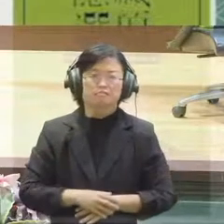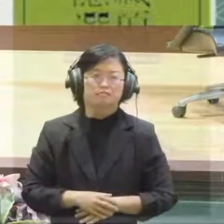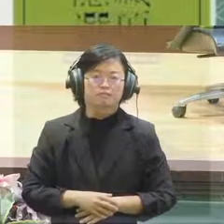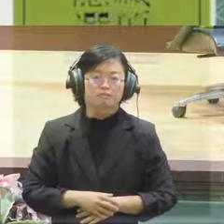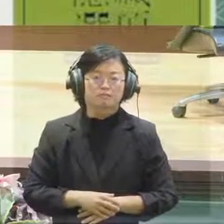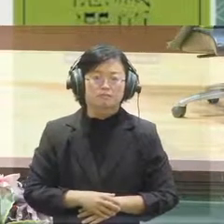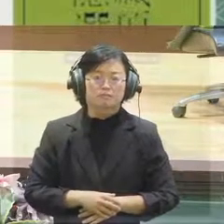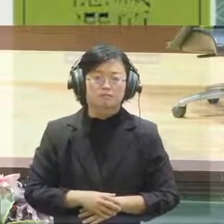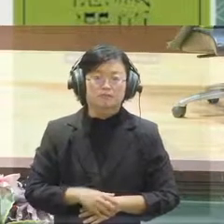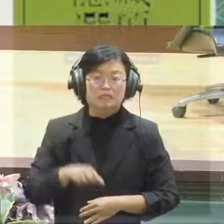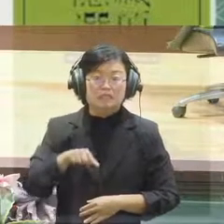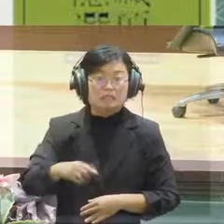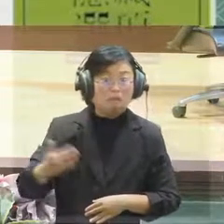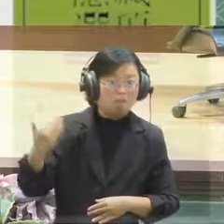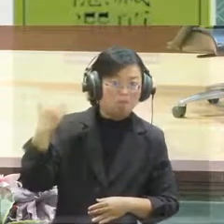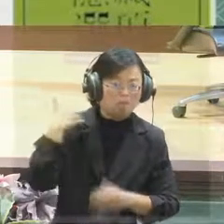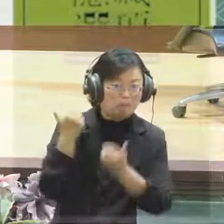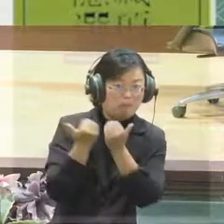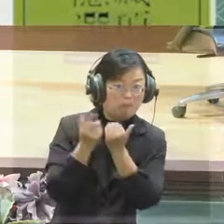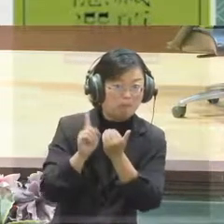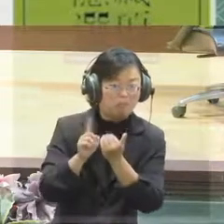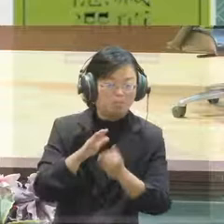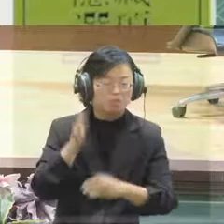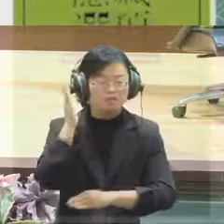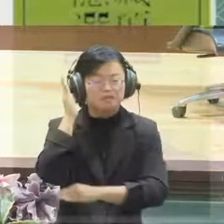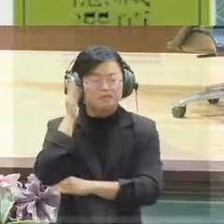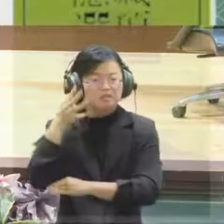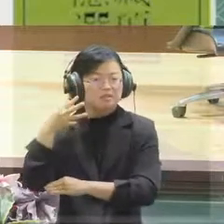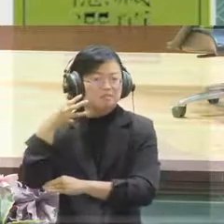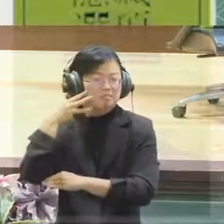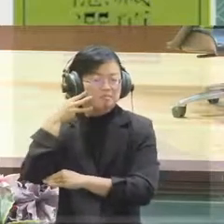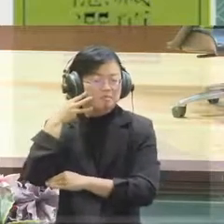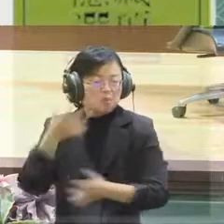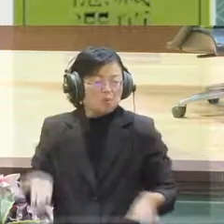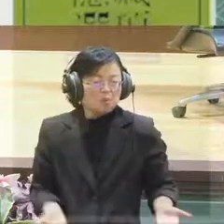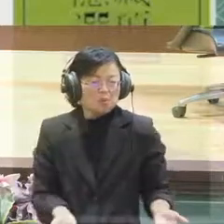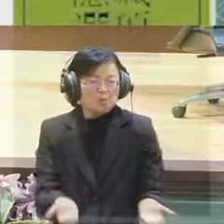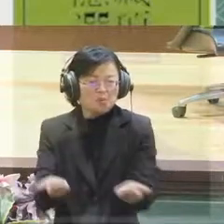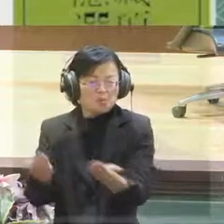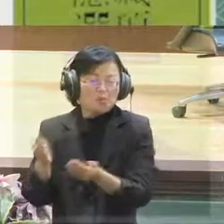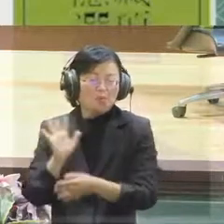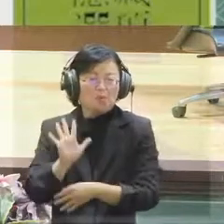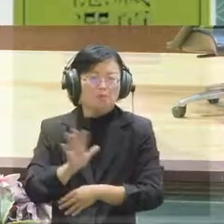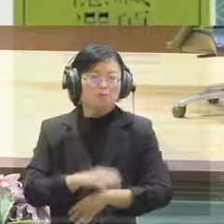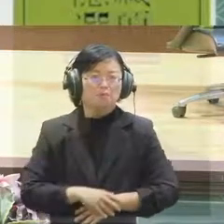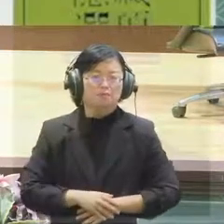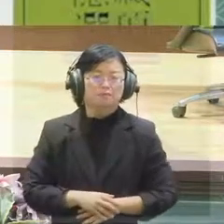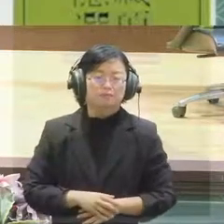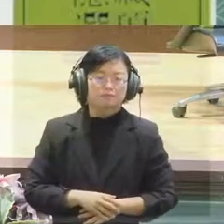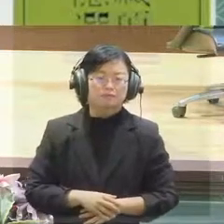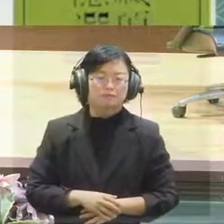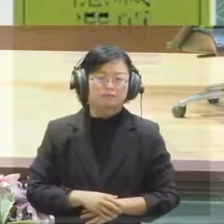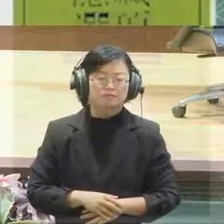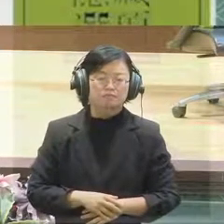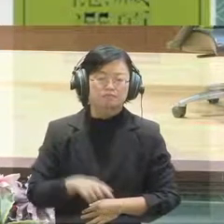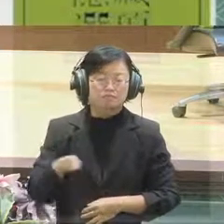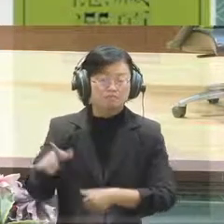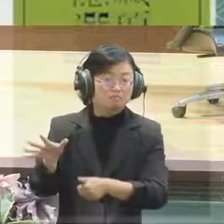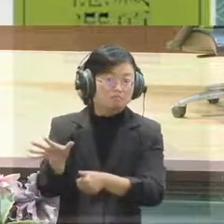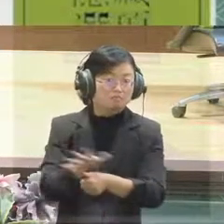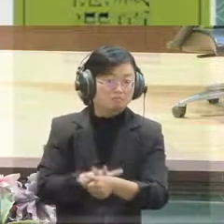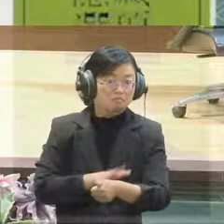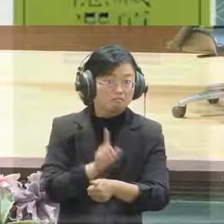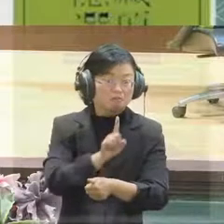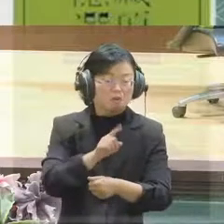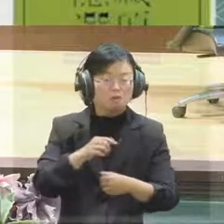partly the cost of the protests last year. And we